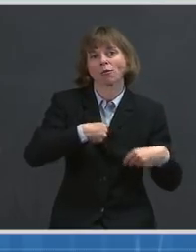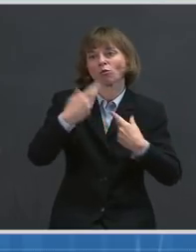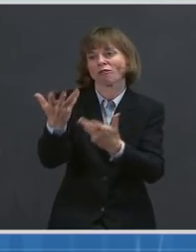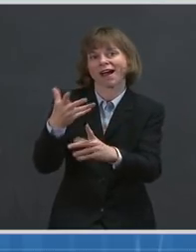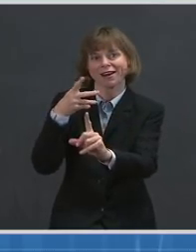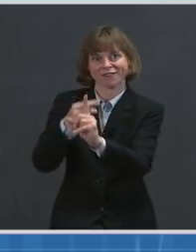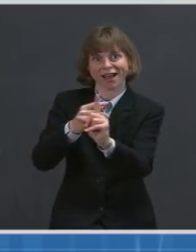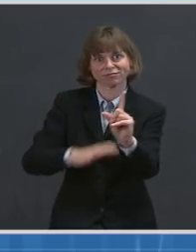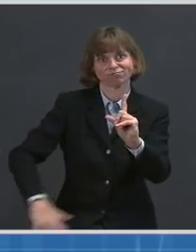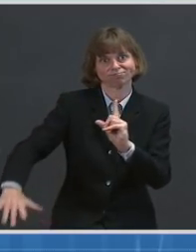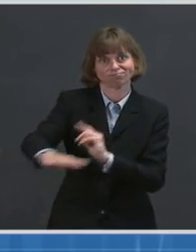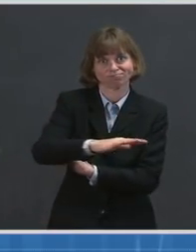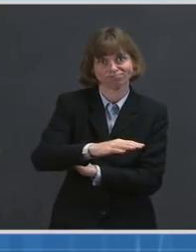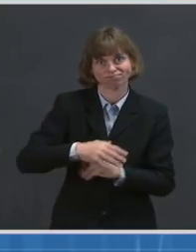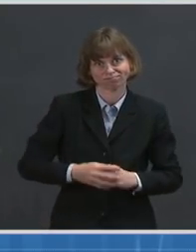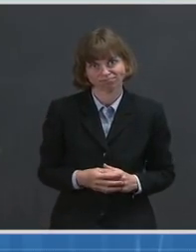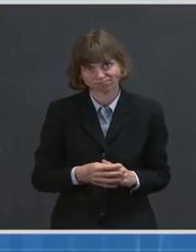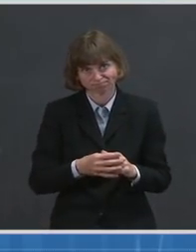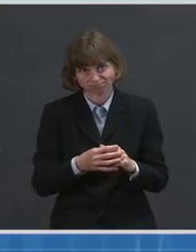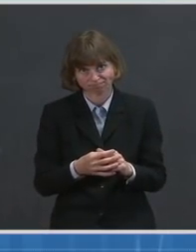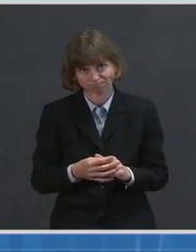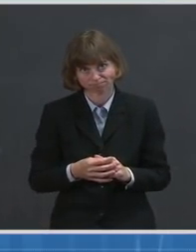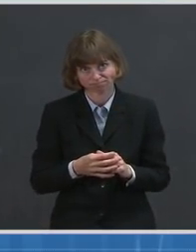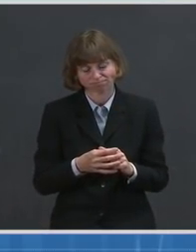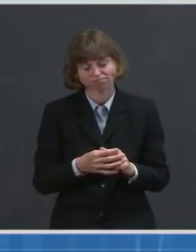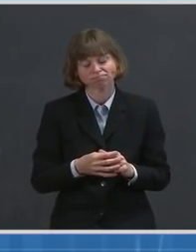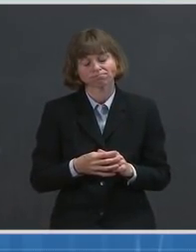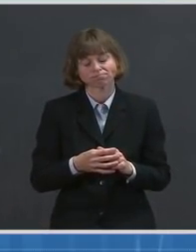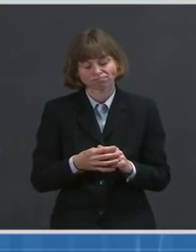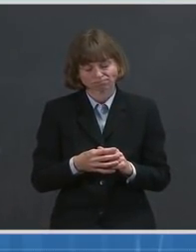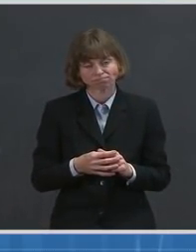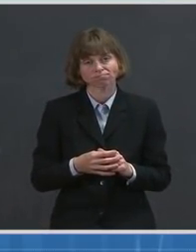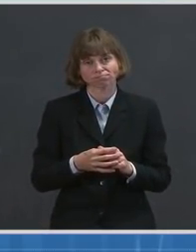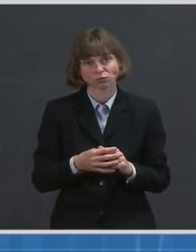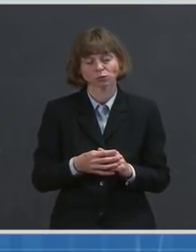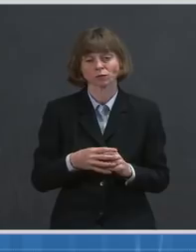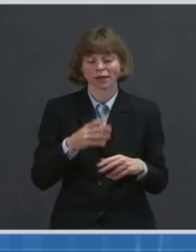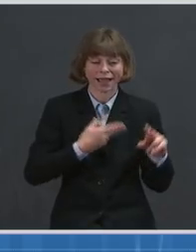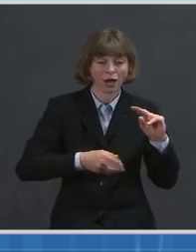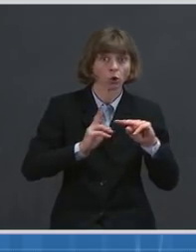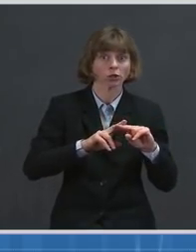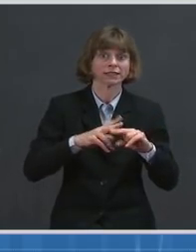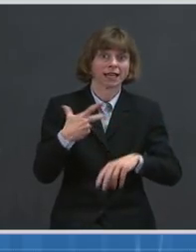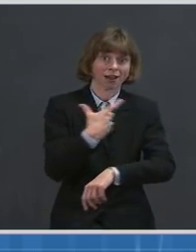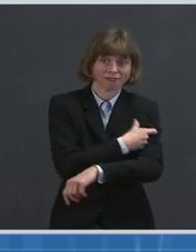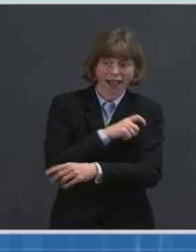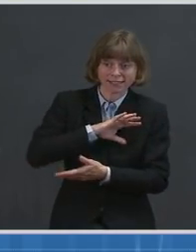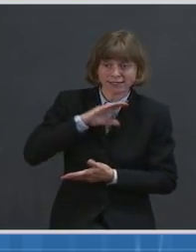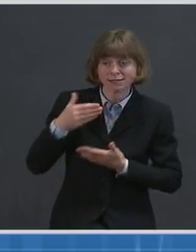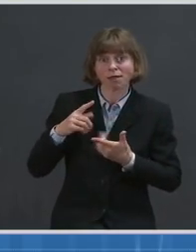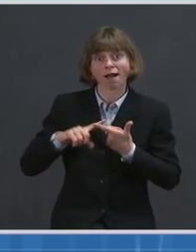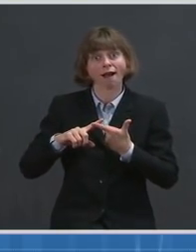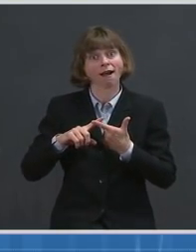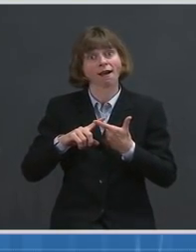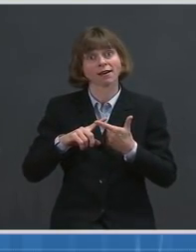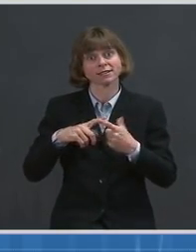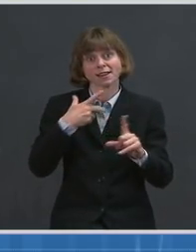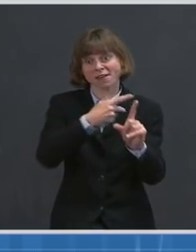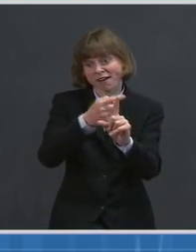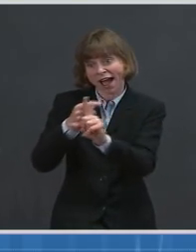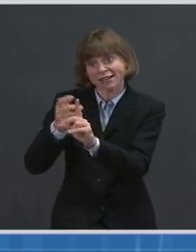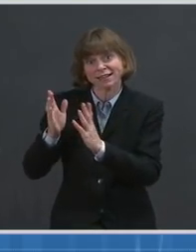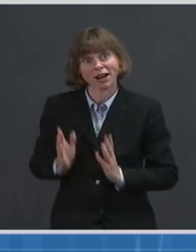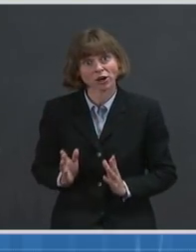Now, we know the work to increase vaccine supply, vaccinators, and places to get vaccinated is not enough on its own.